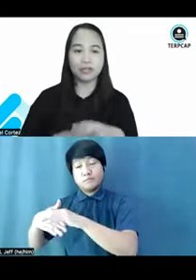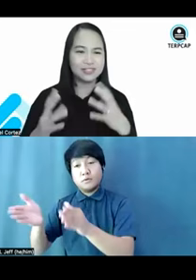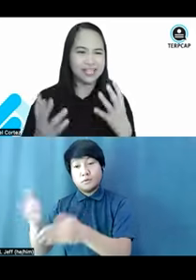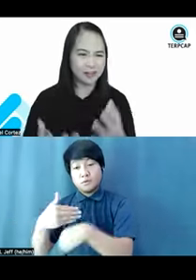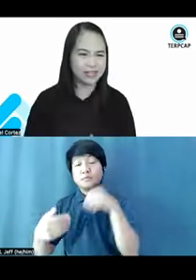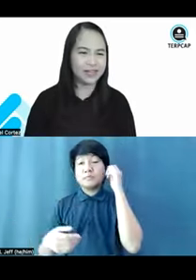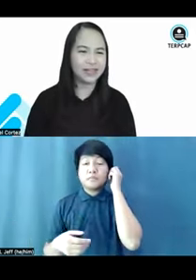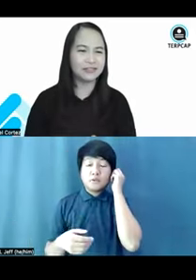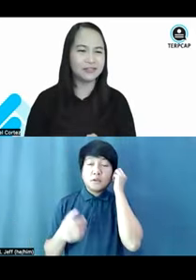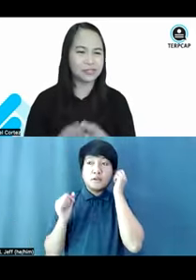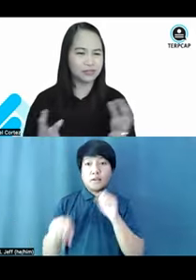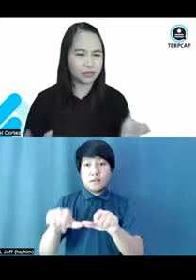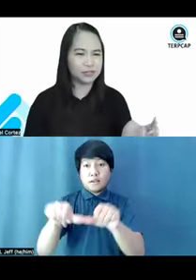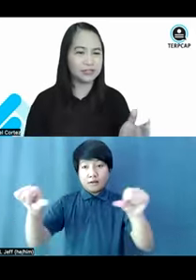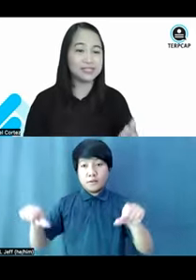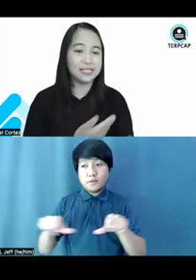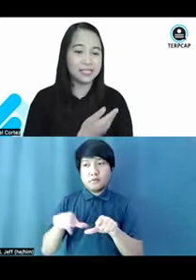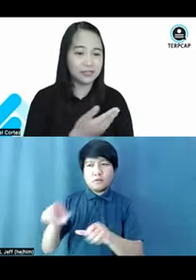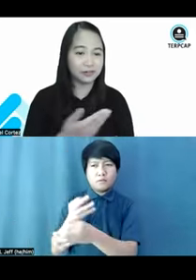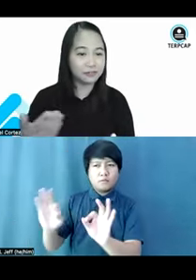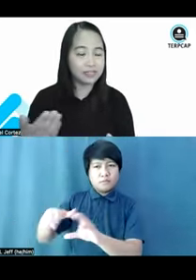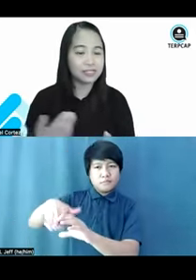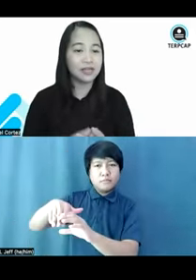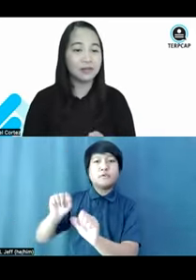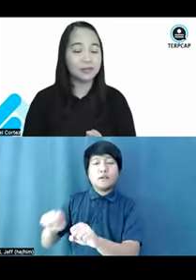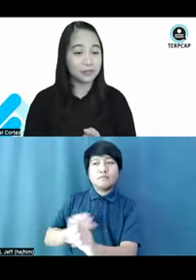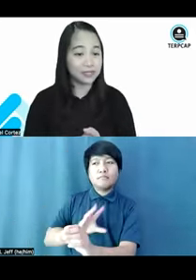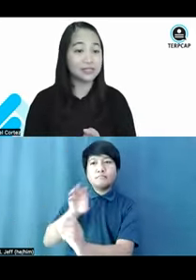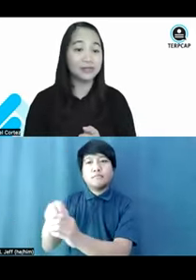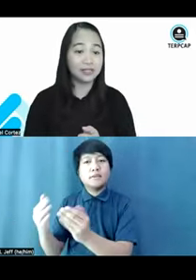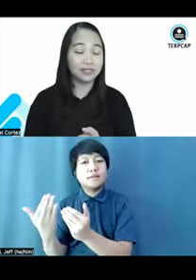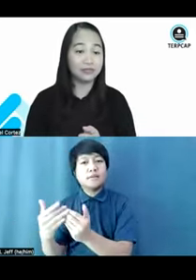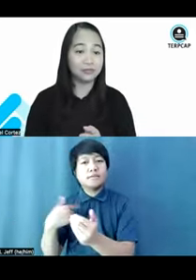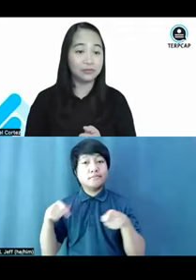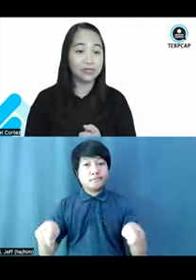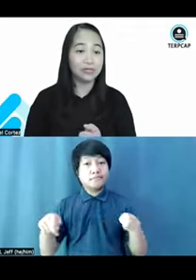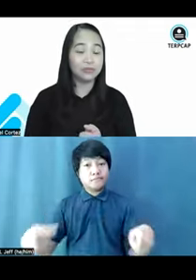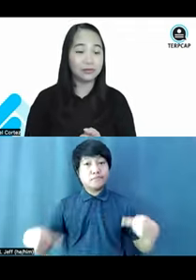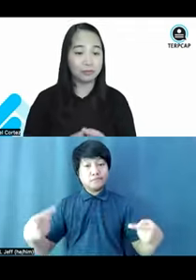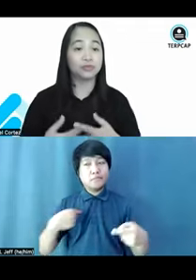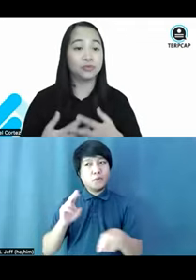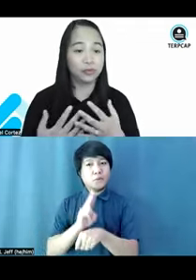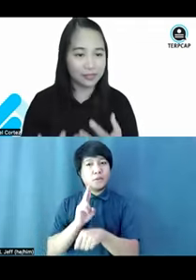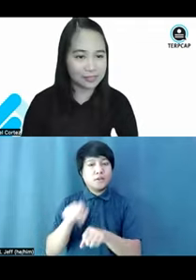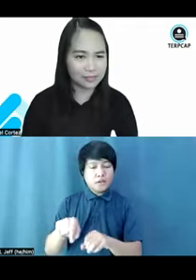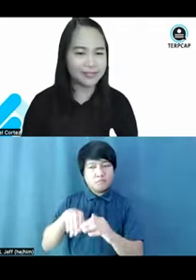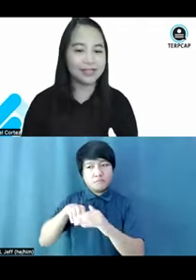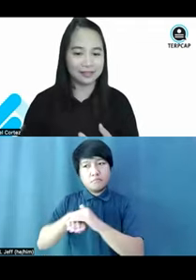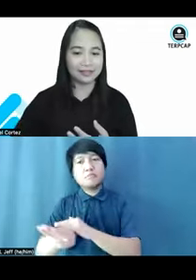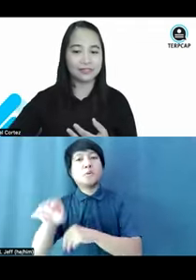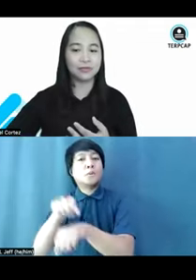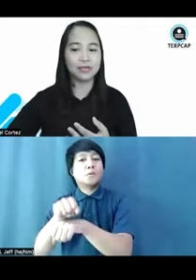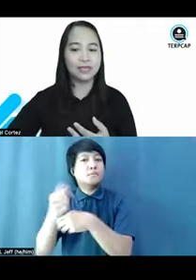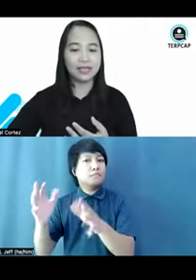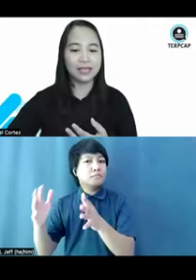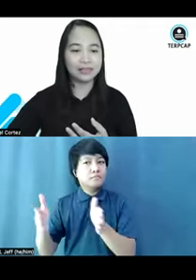operations area in the first floor so that it's easier for this person with disability to, you know, report to work? Something like